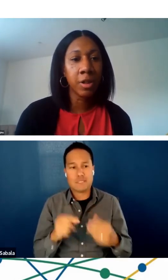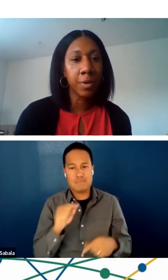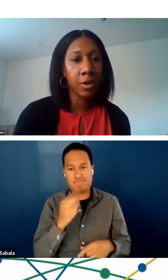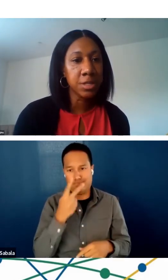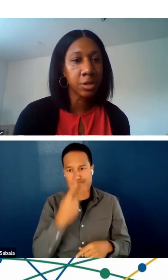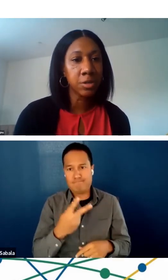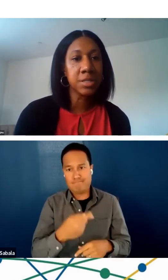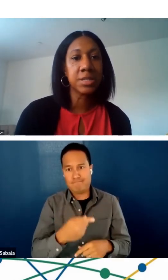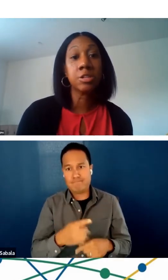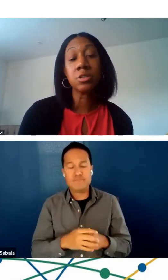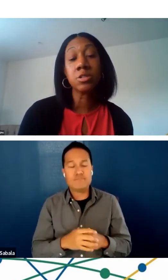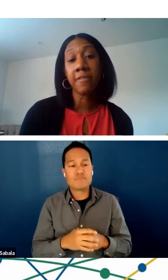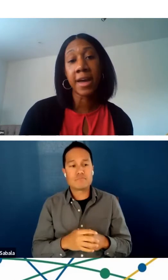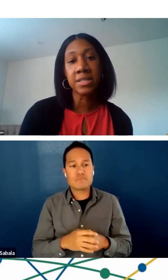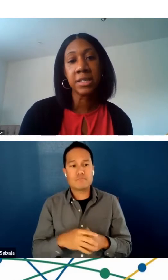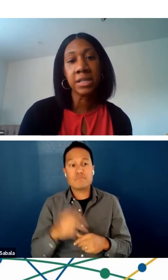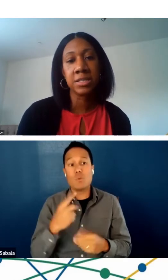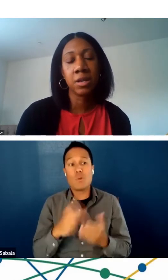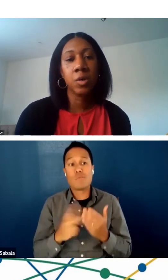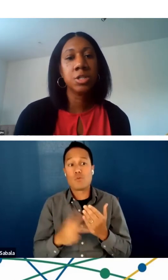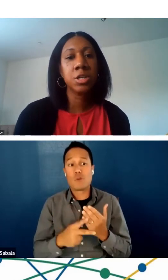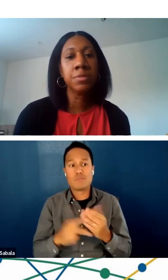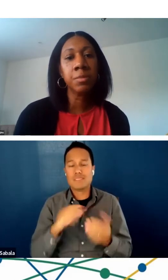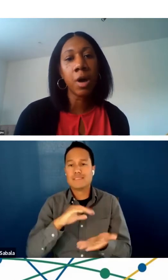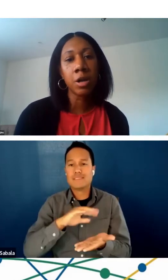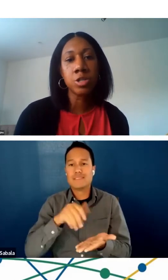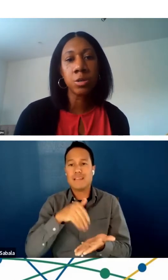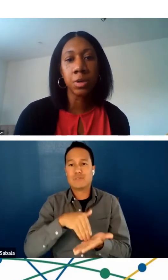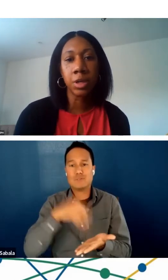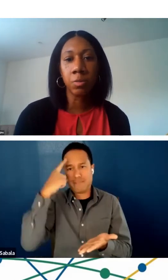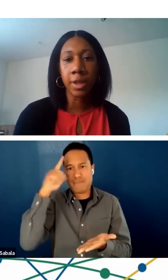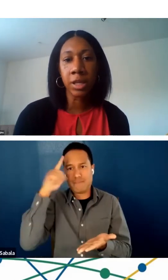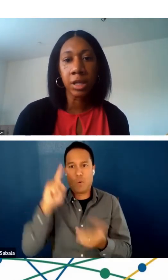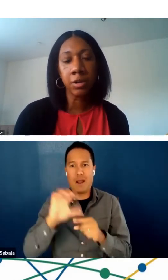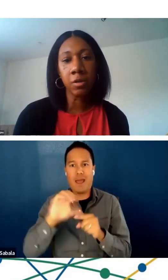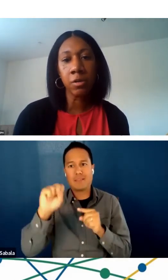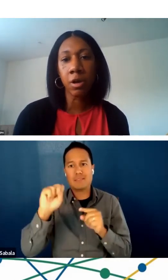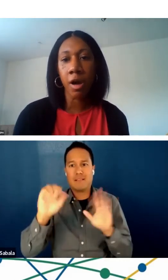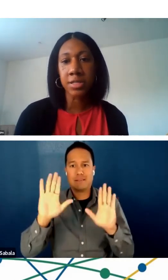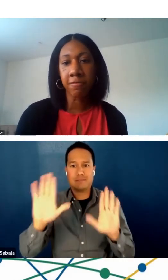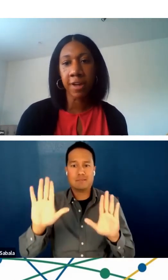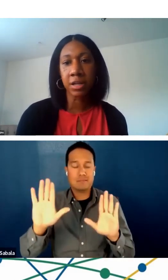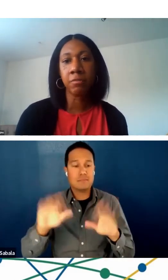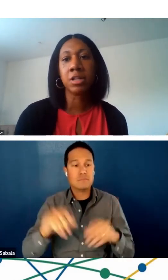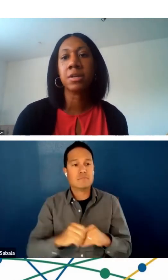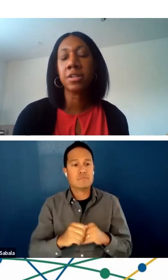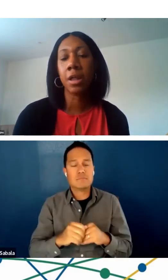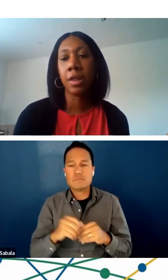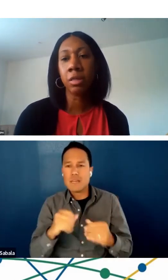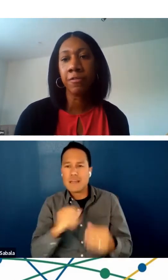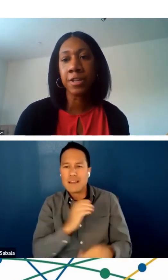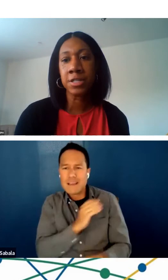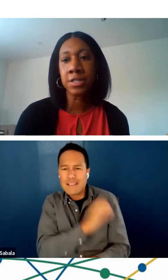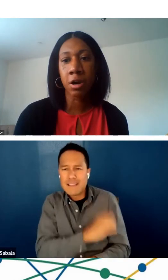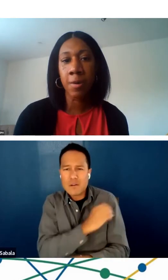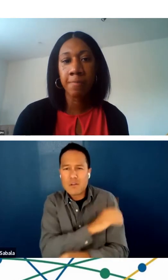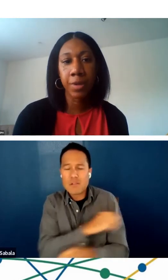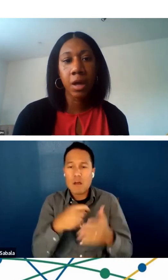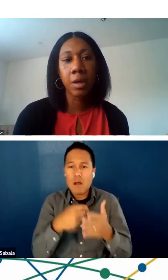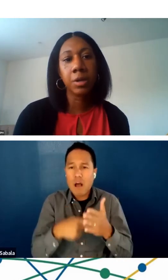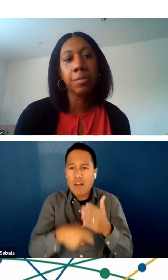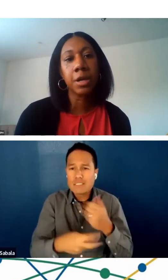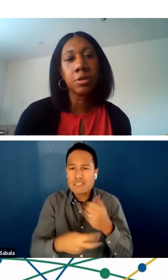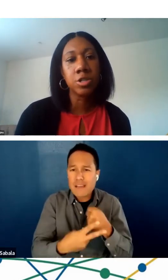One of the programs includes the Centers of Excellence, which help to monitor really what the clinical and cost effectiveness of telehealth visits